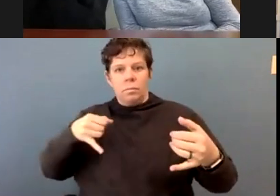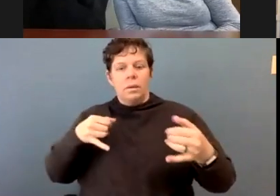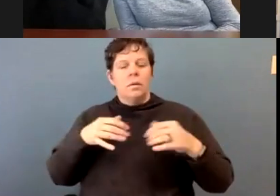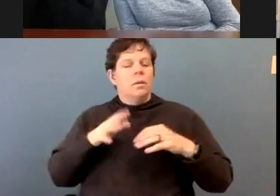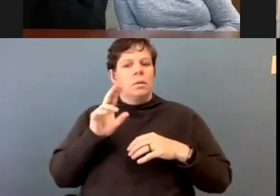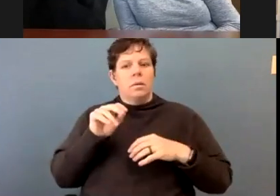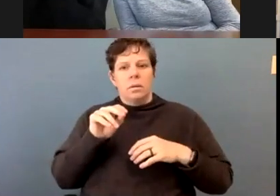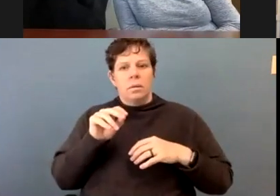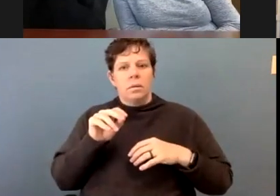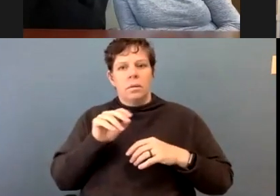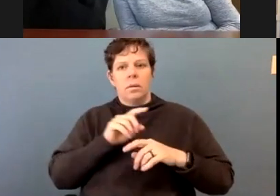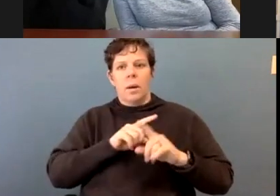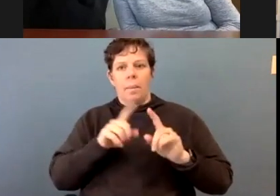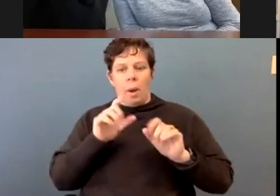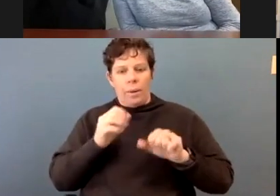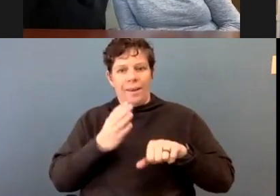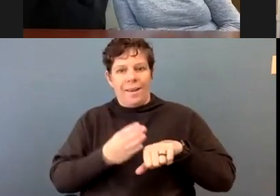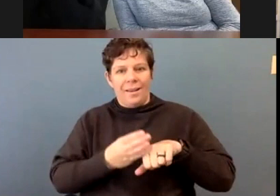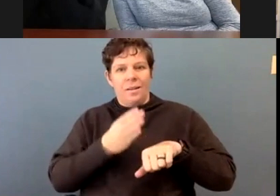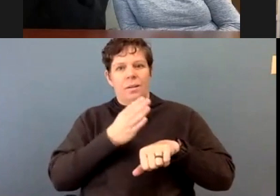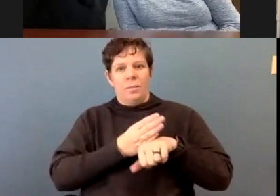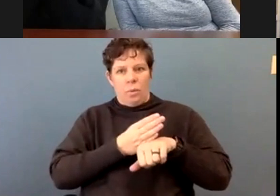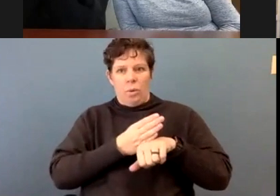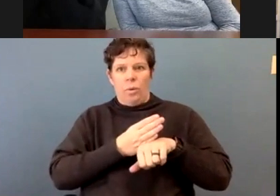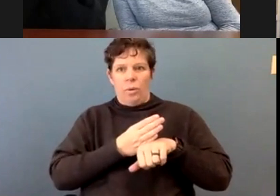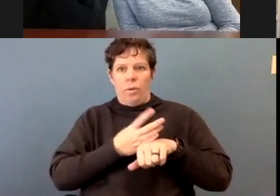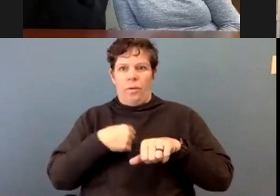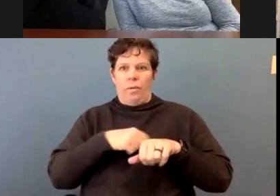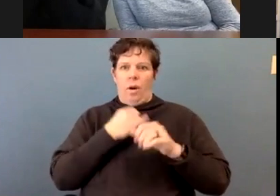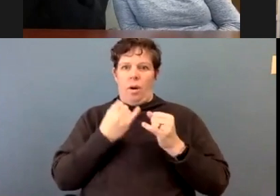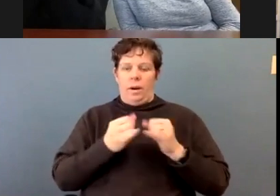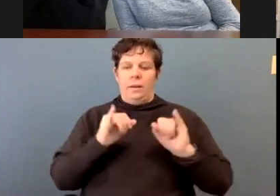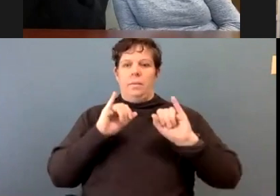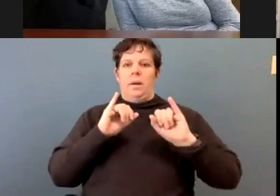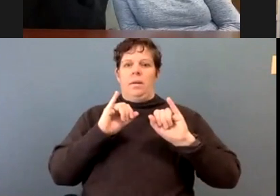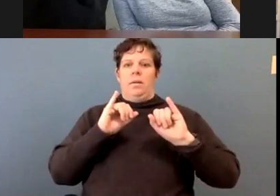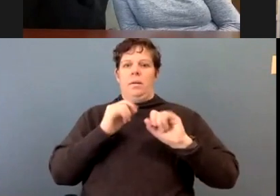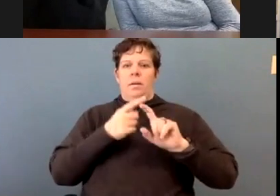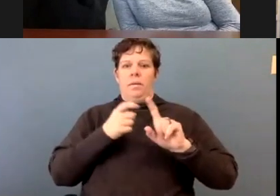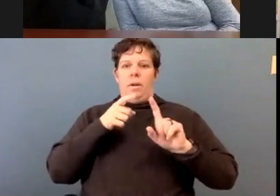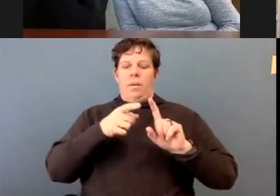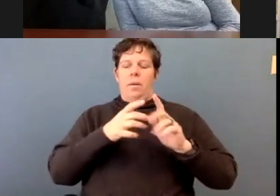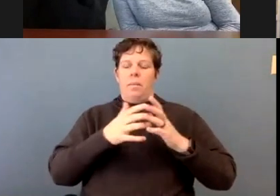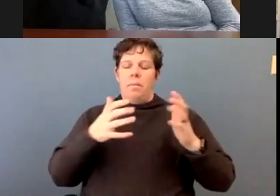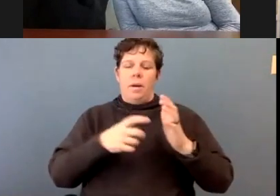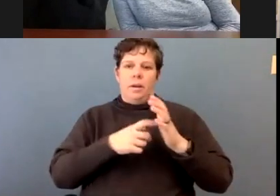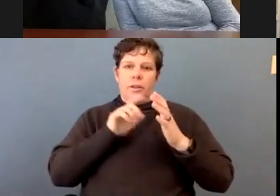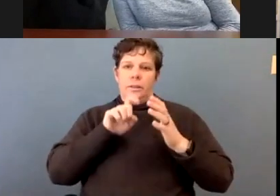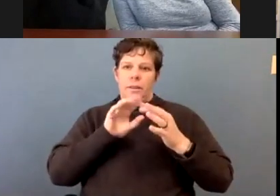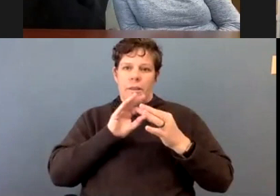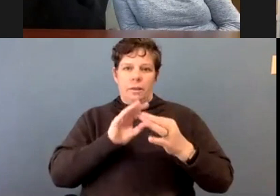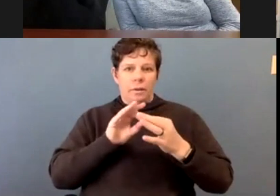enhancing it. And that this much needed collaboration across the